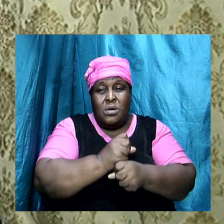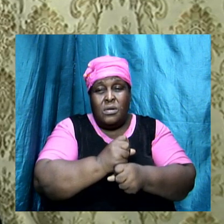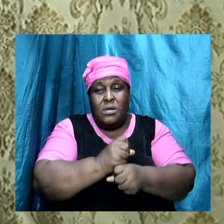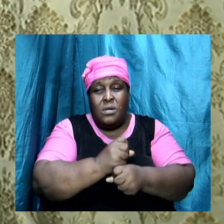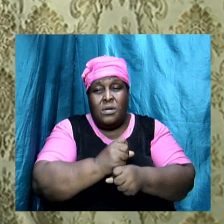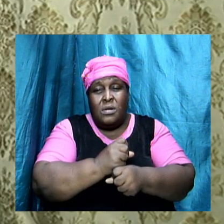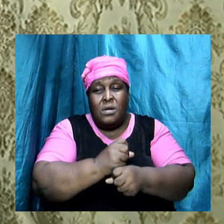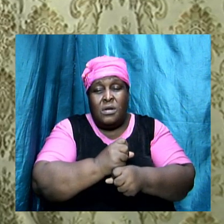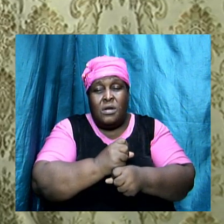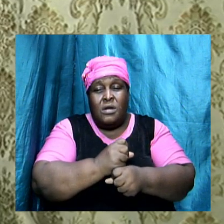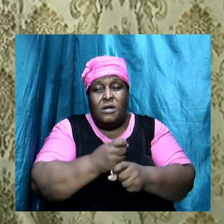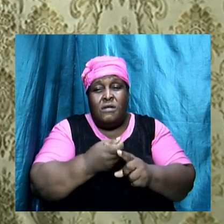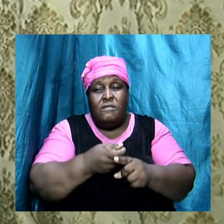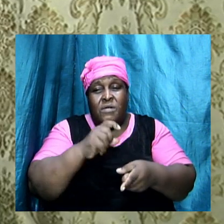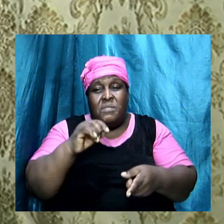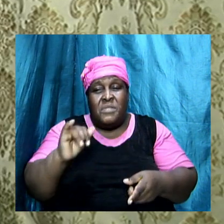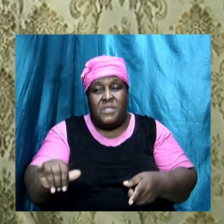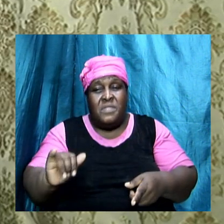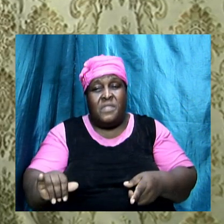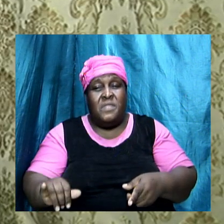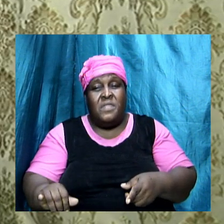Look here, I love the Lord.